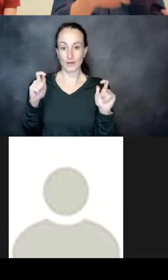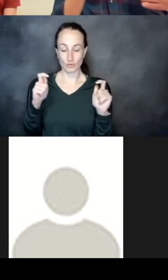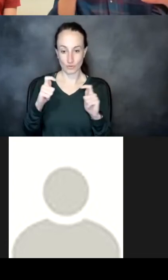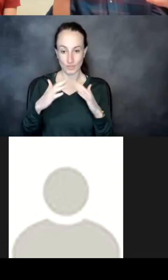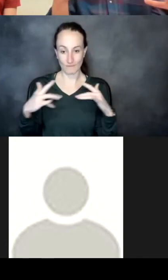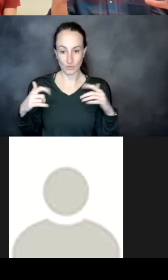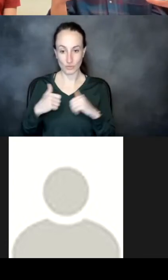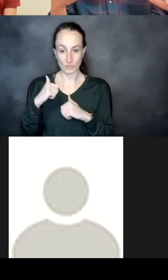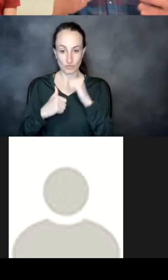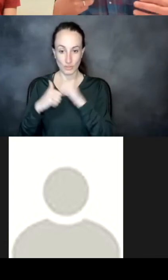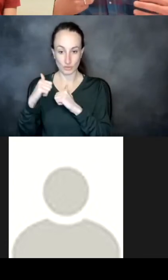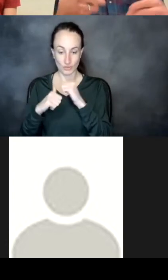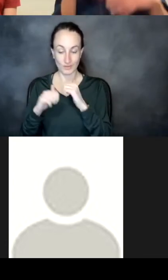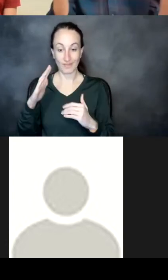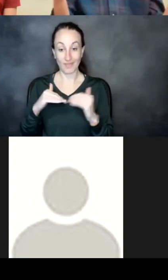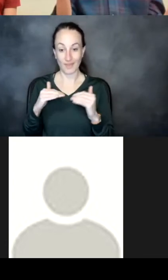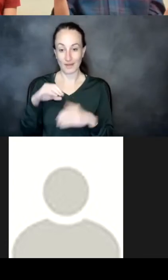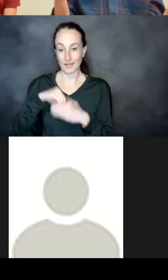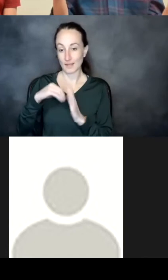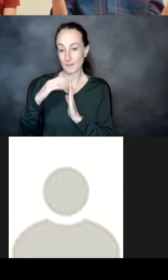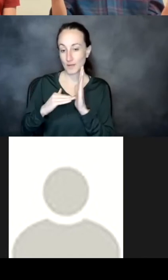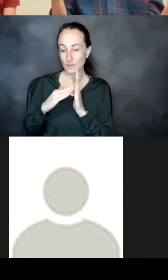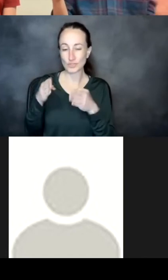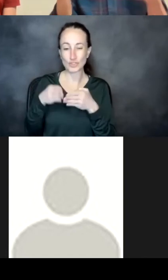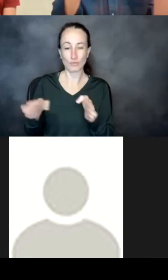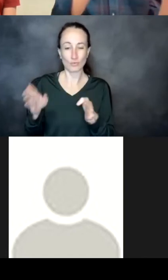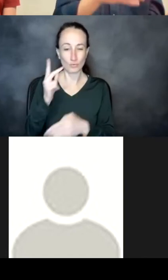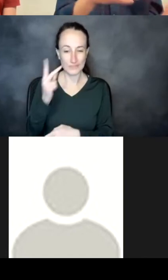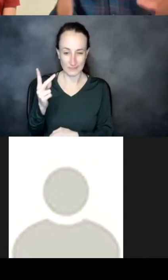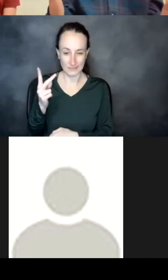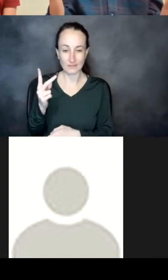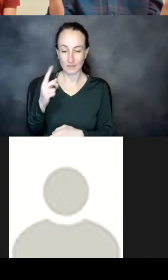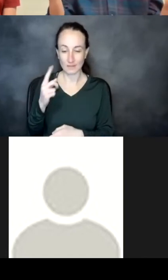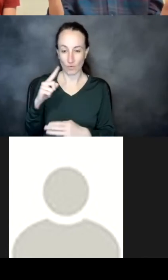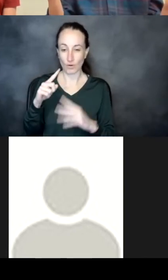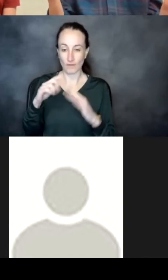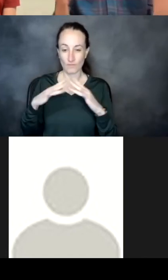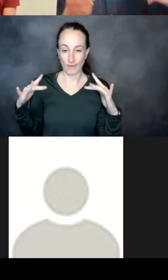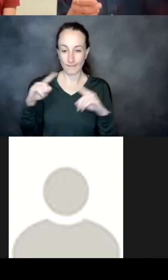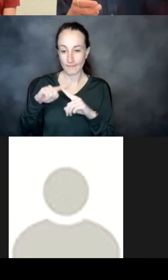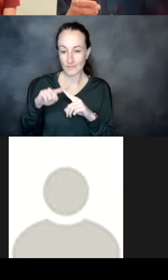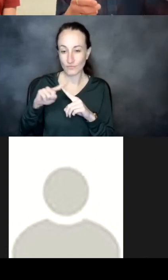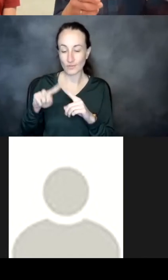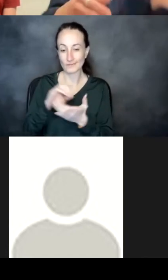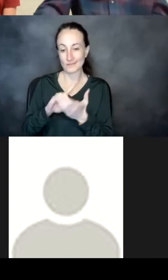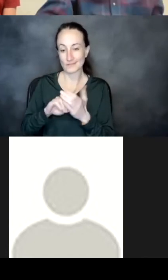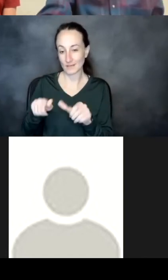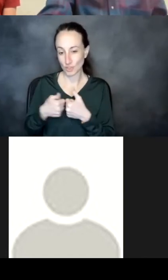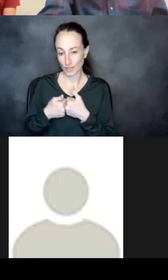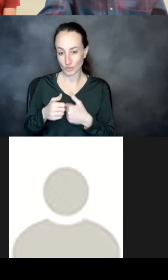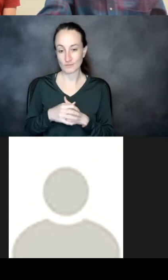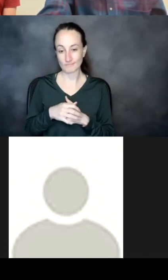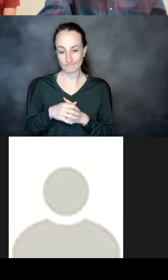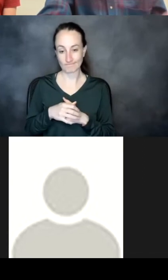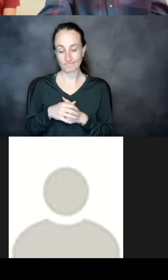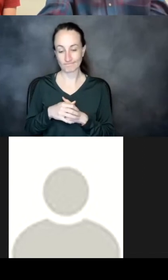than in painting um and we kind of generally see this for a variety of of design challenges um